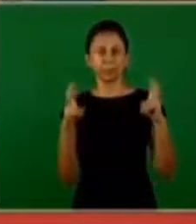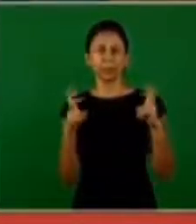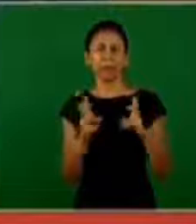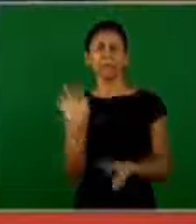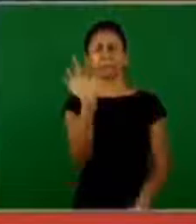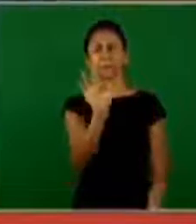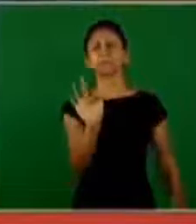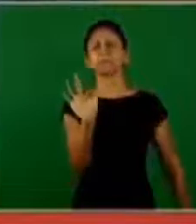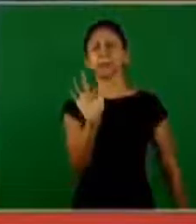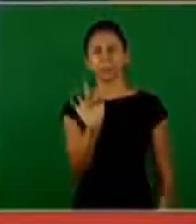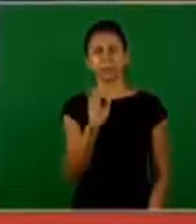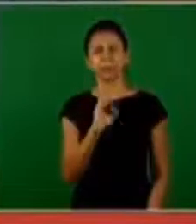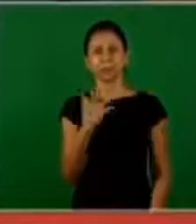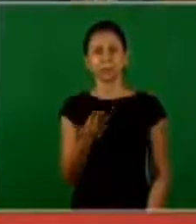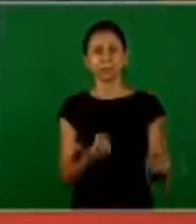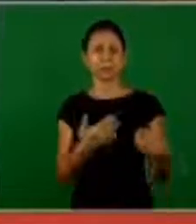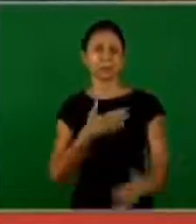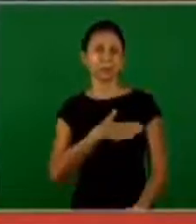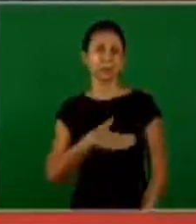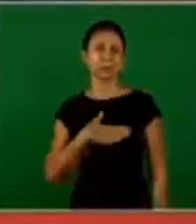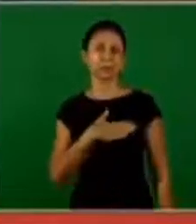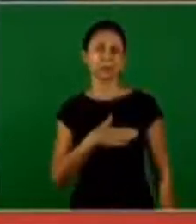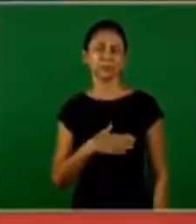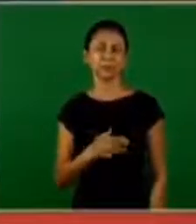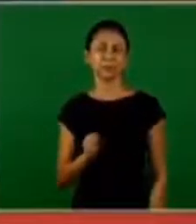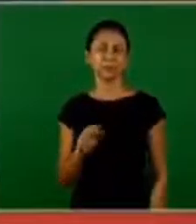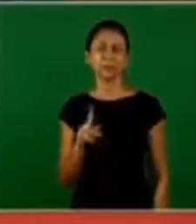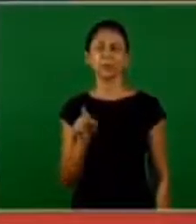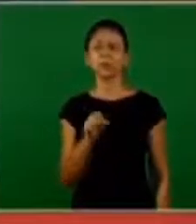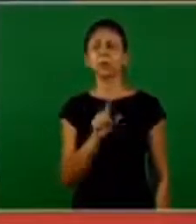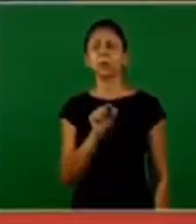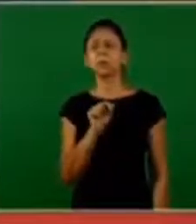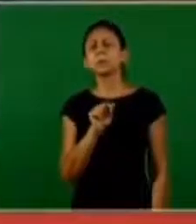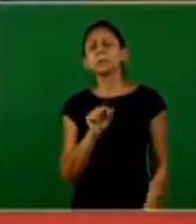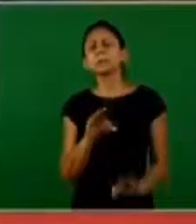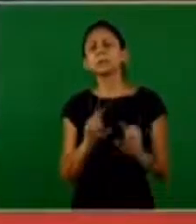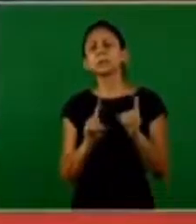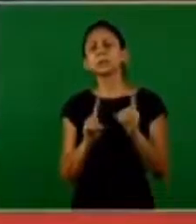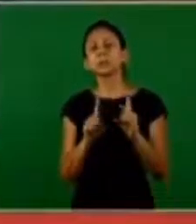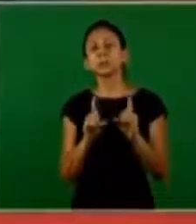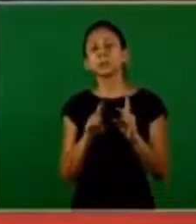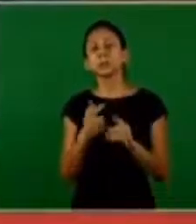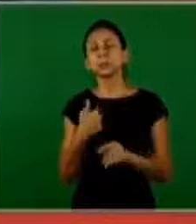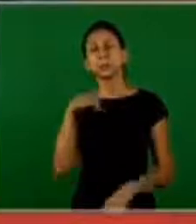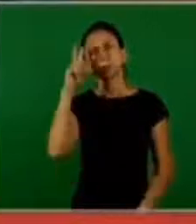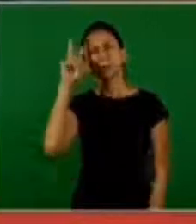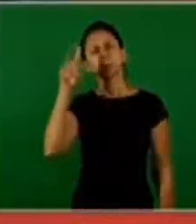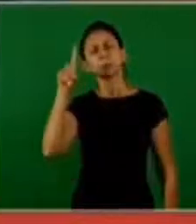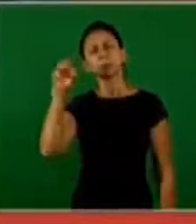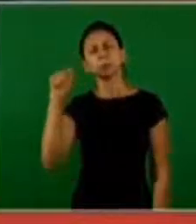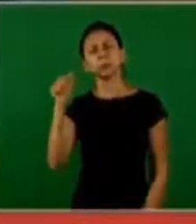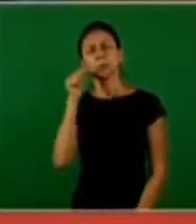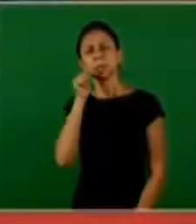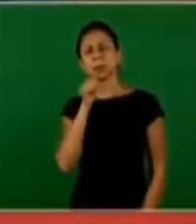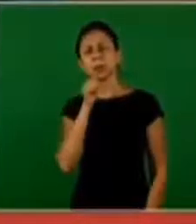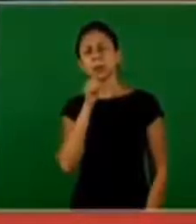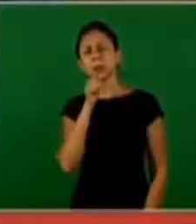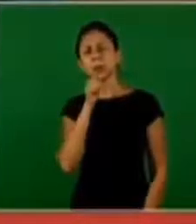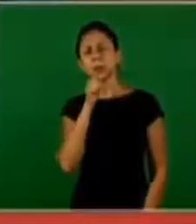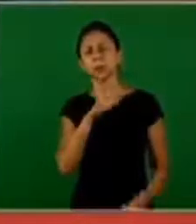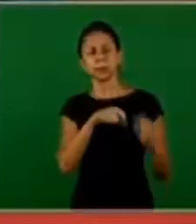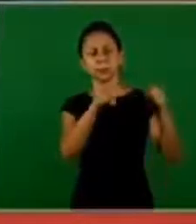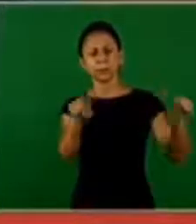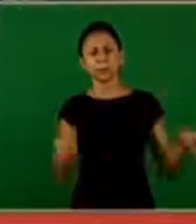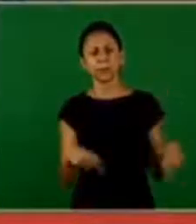The youth like to a lot of academic topics. What is doctrine? I remember